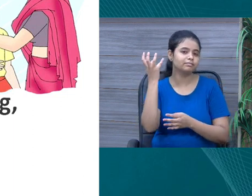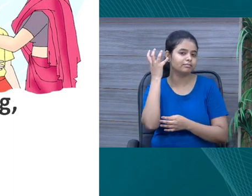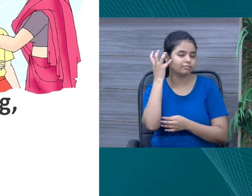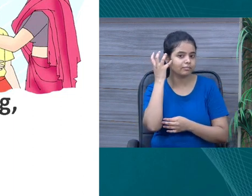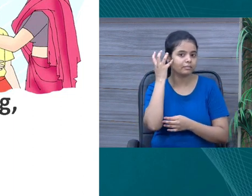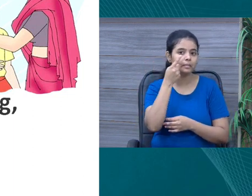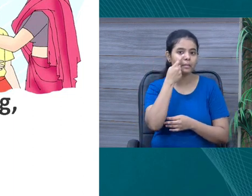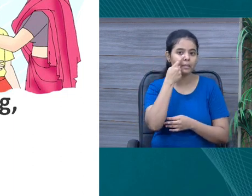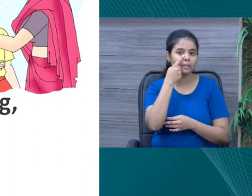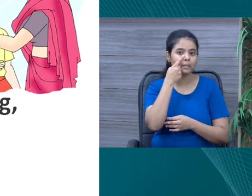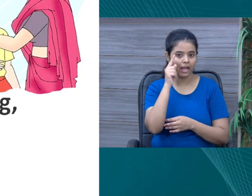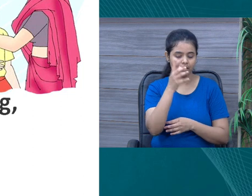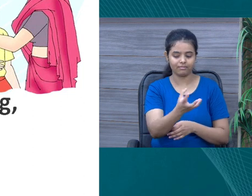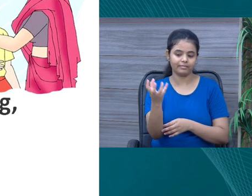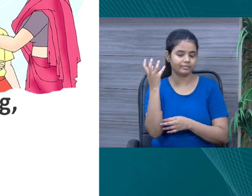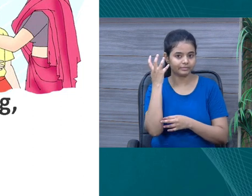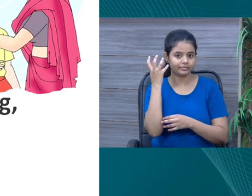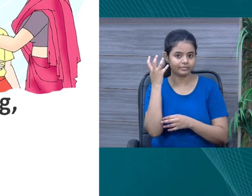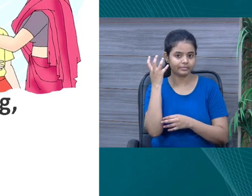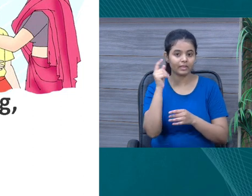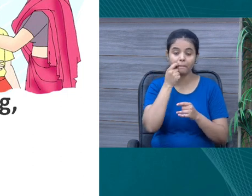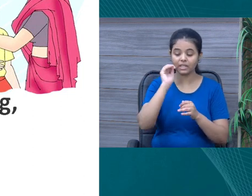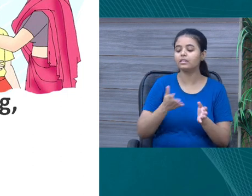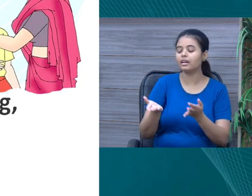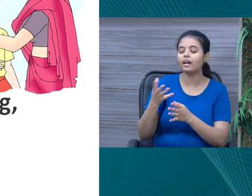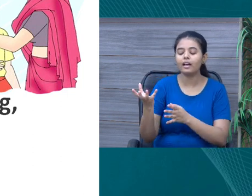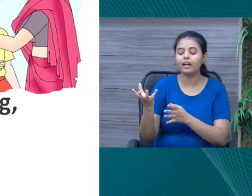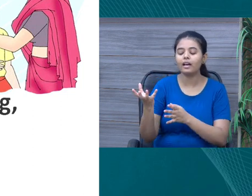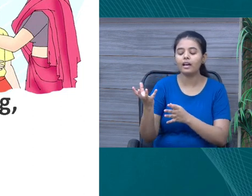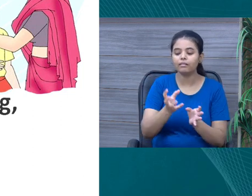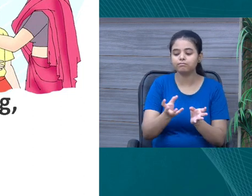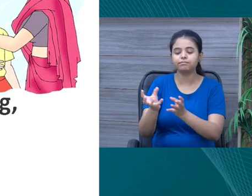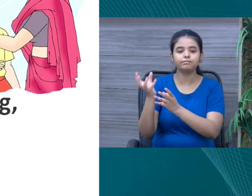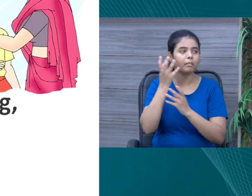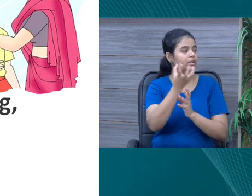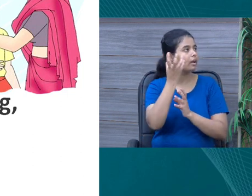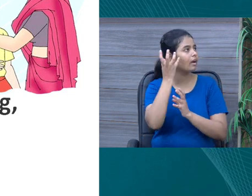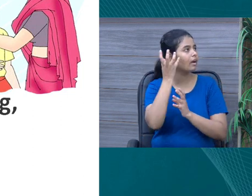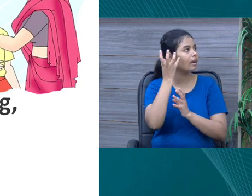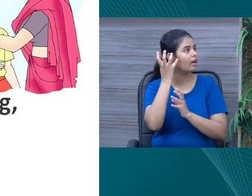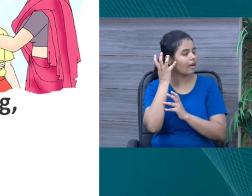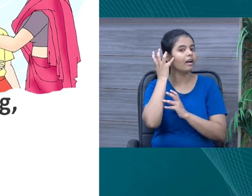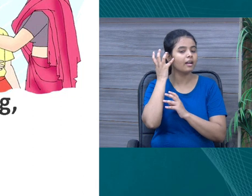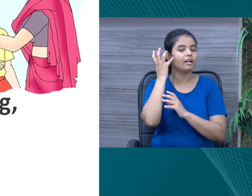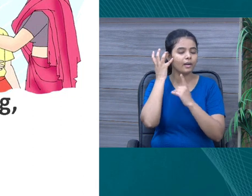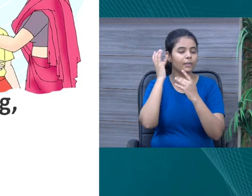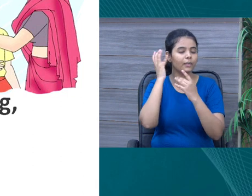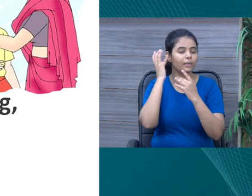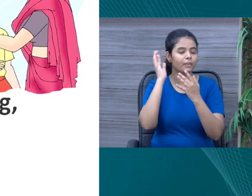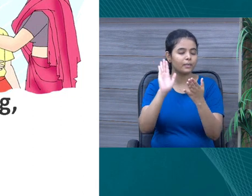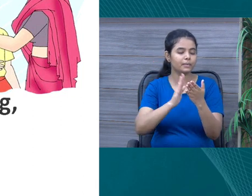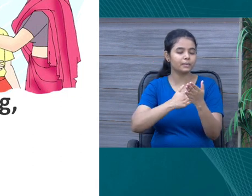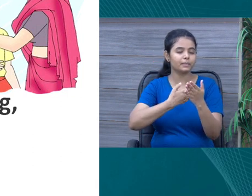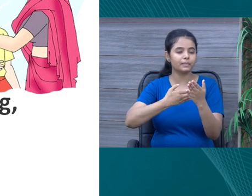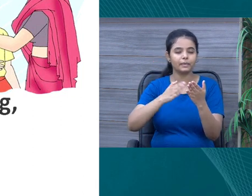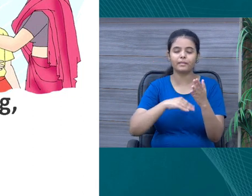hand and make it near the ear. And from a shell, there came a